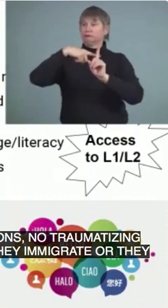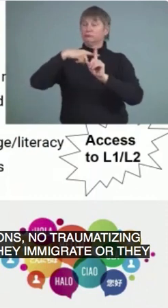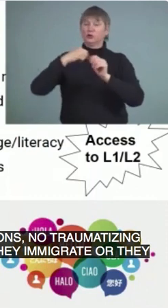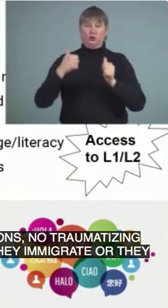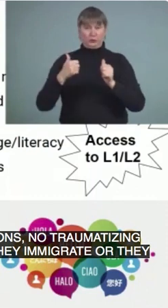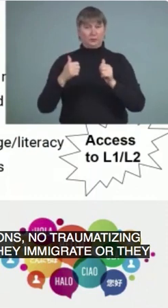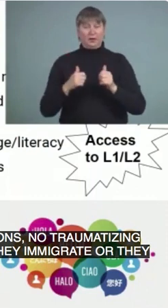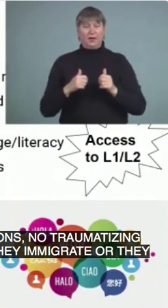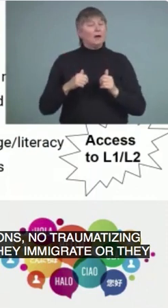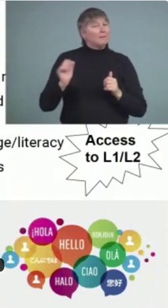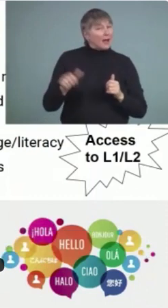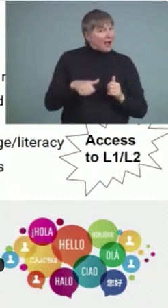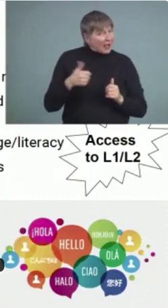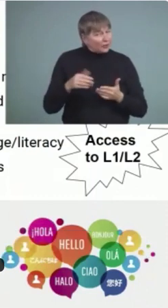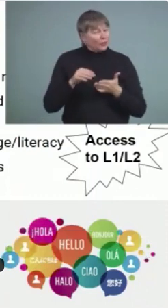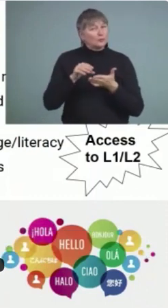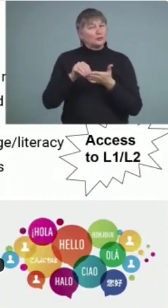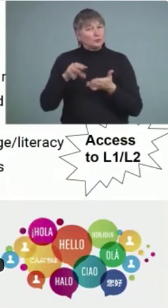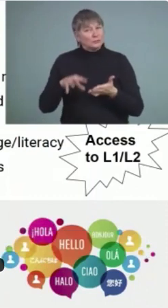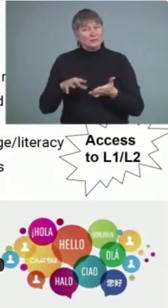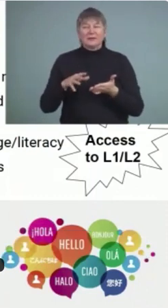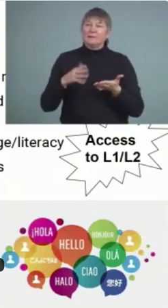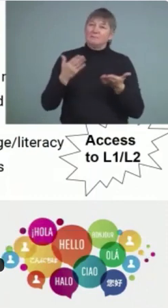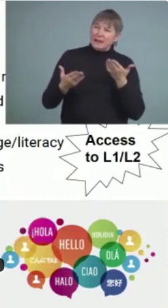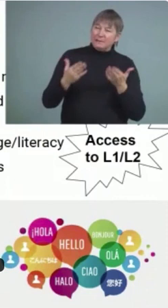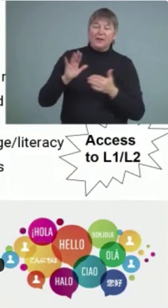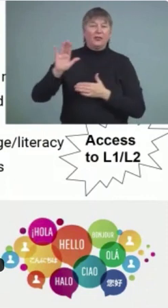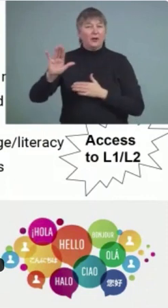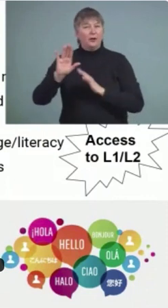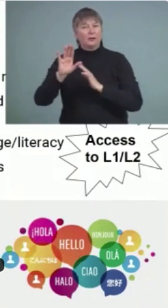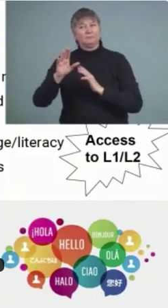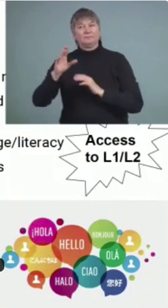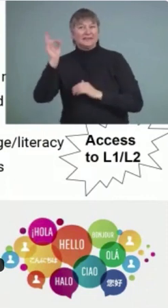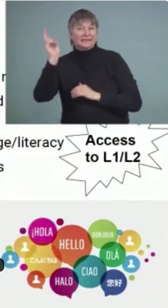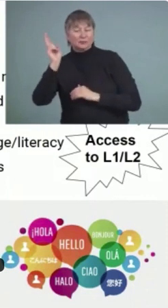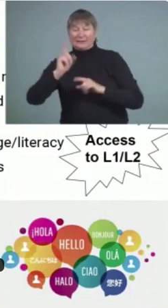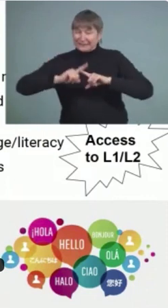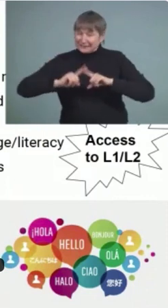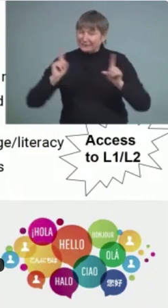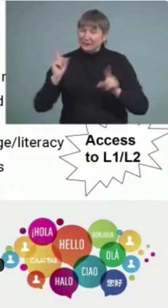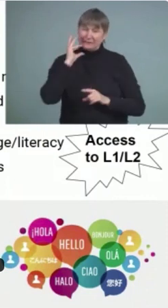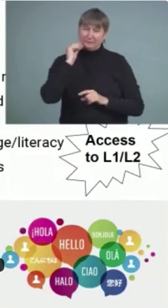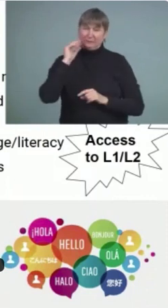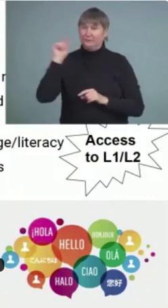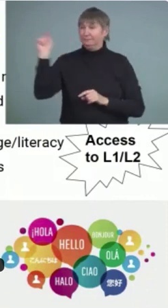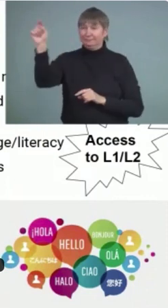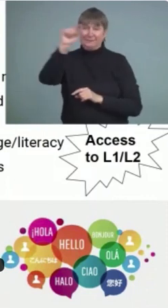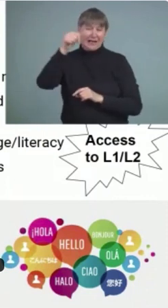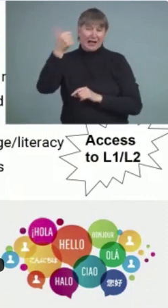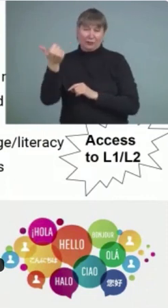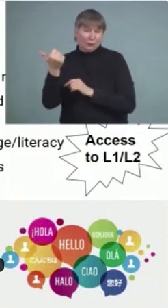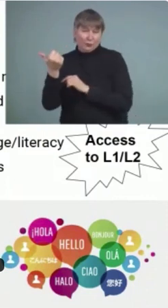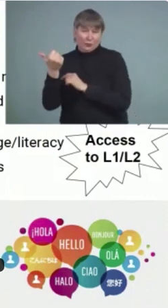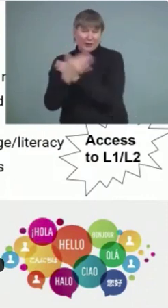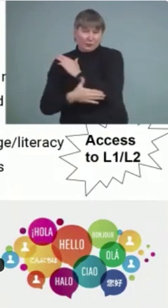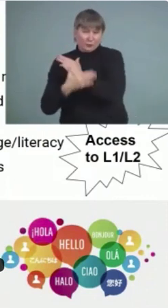of them could have different types of educational experiences in other parts of the world, or even